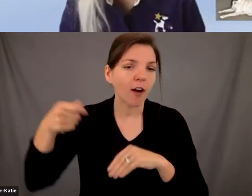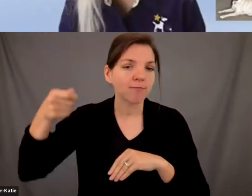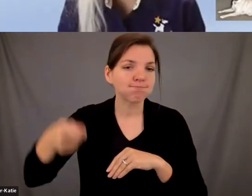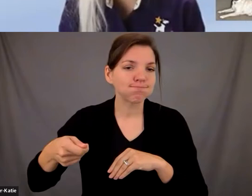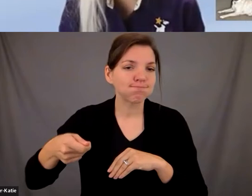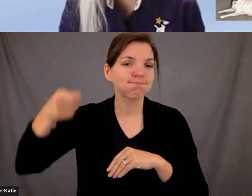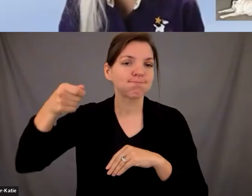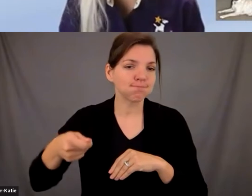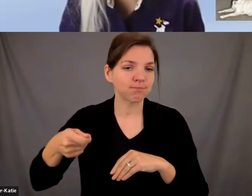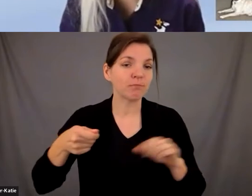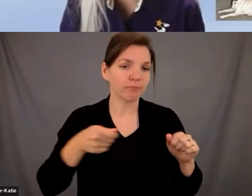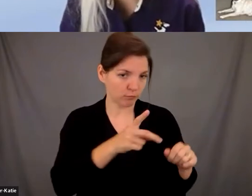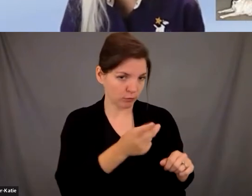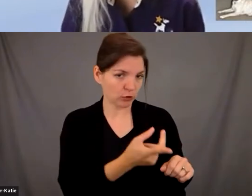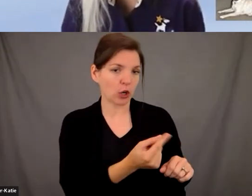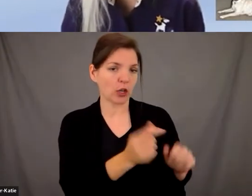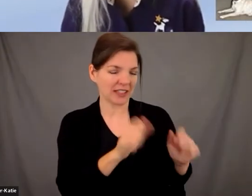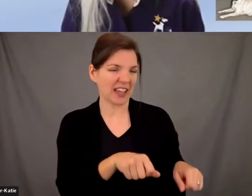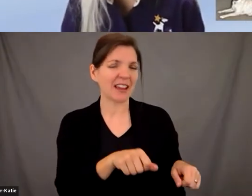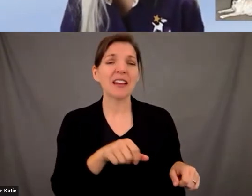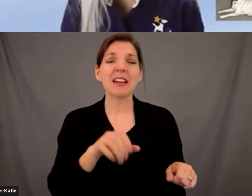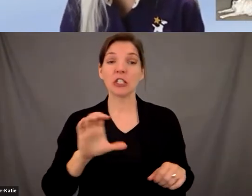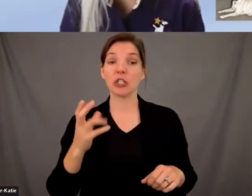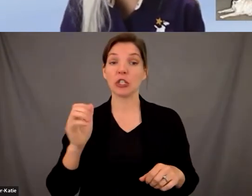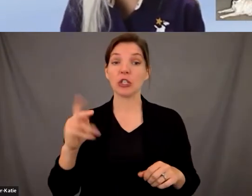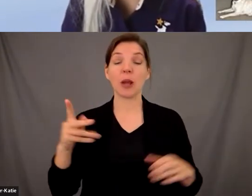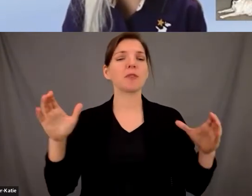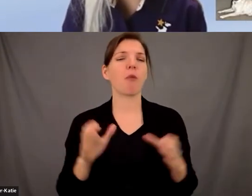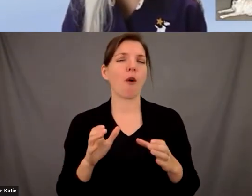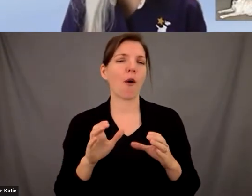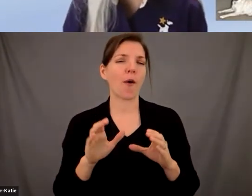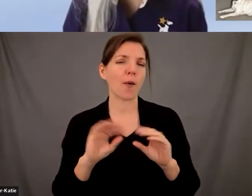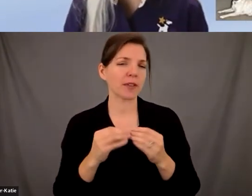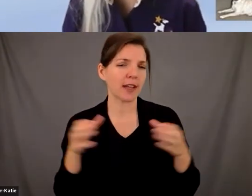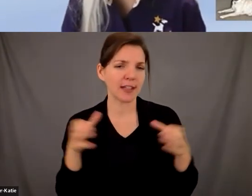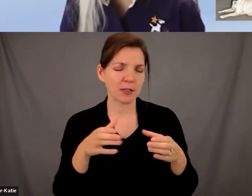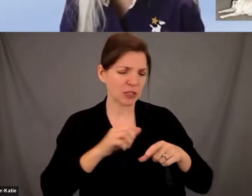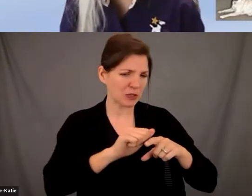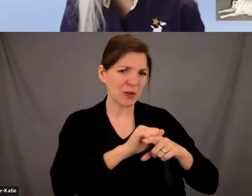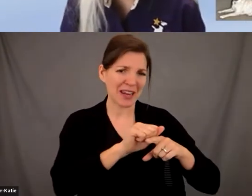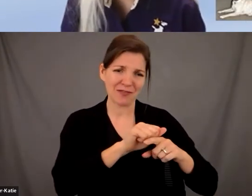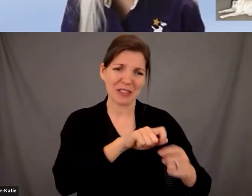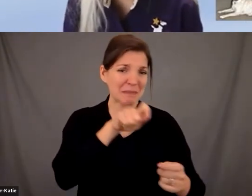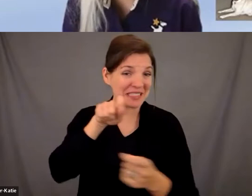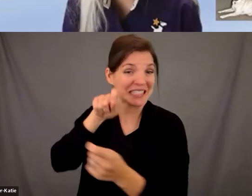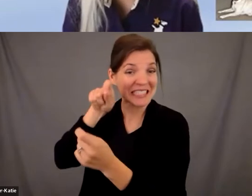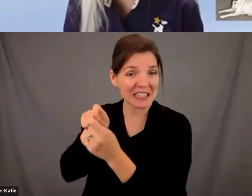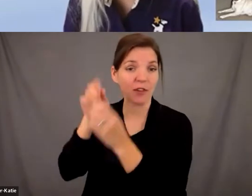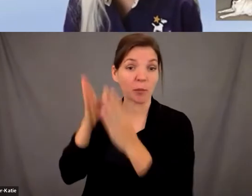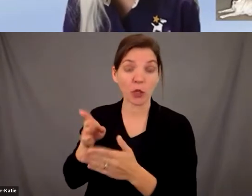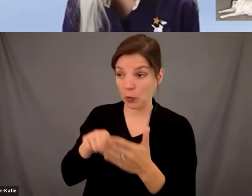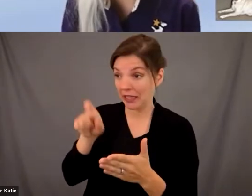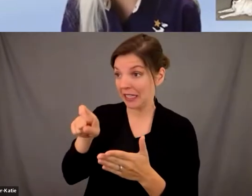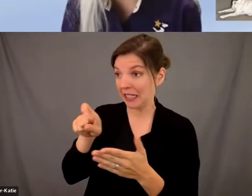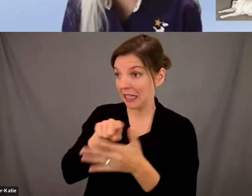we're a small group and we train specifically for what a particular individual needs all of our dogs have a basic set